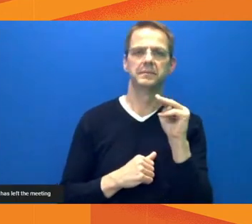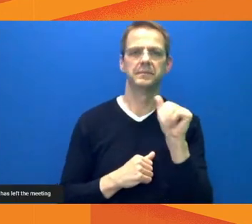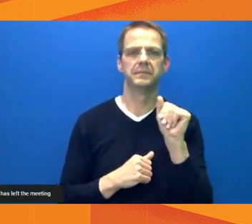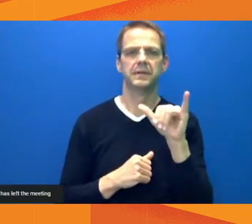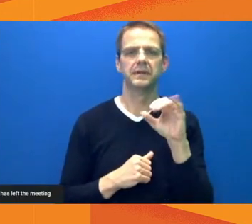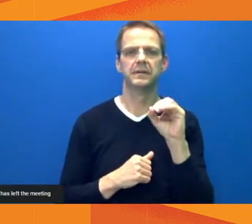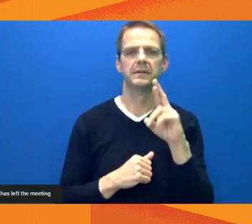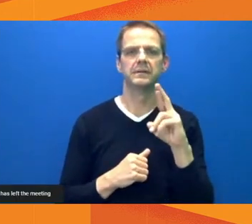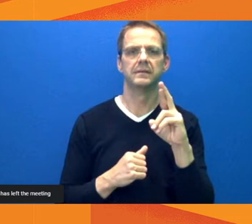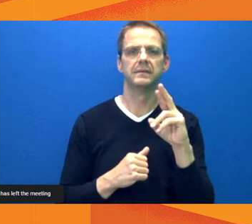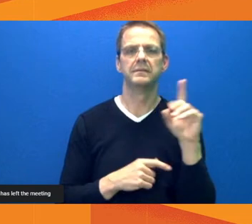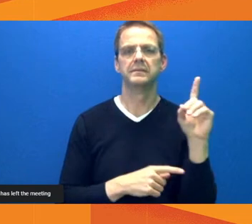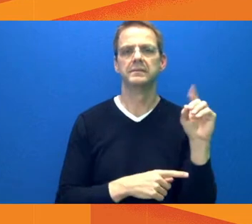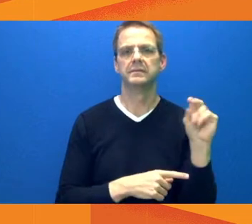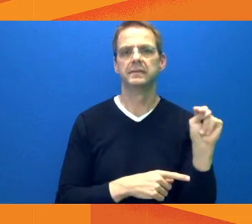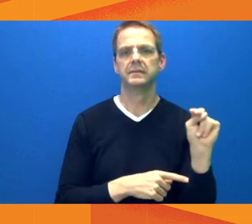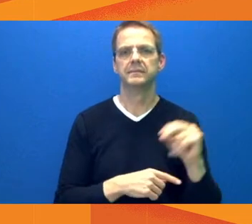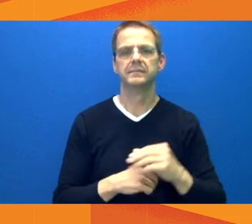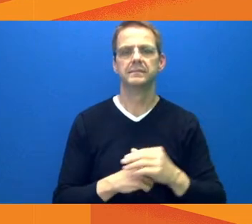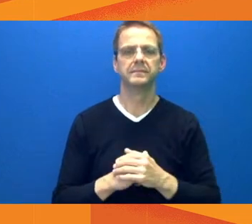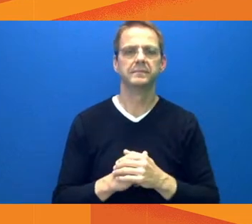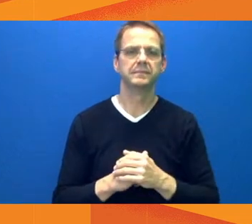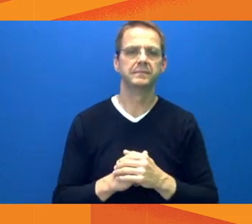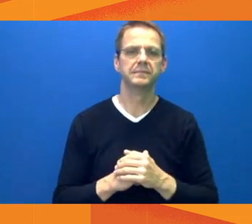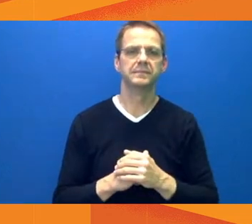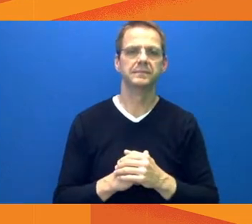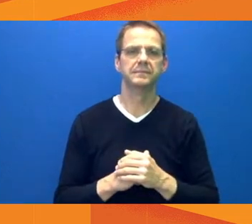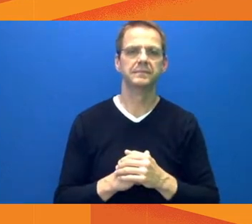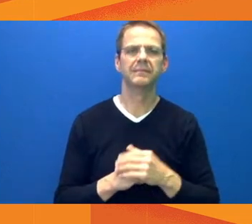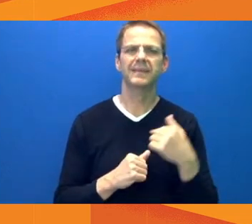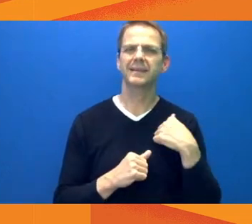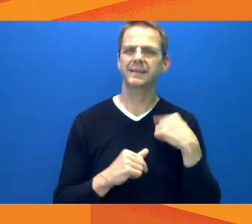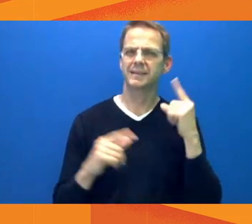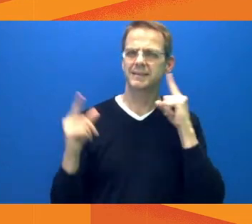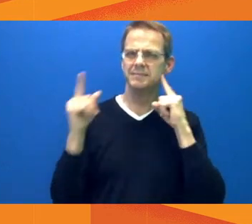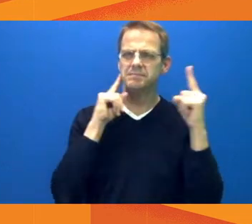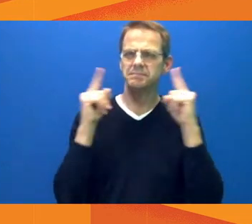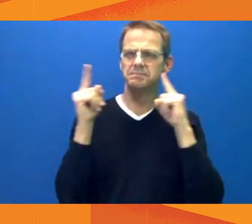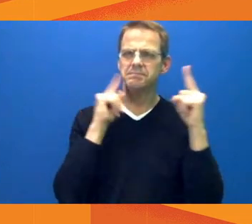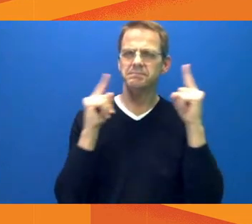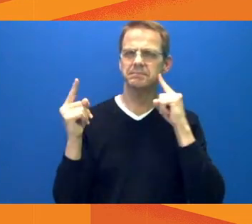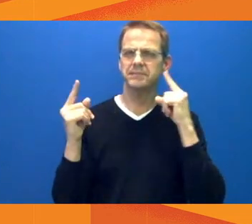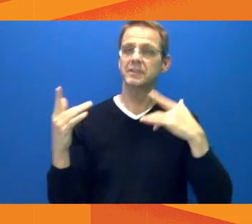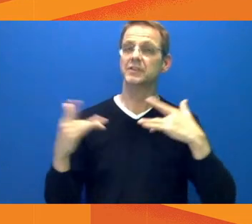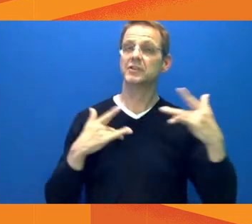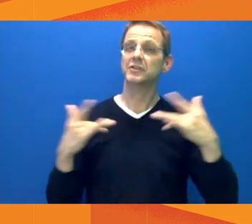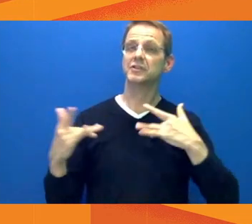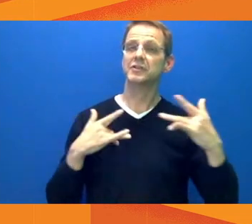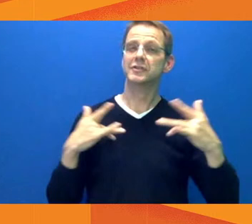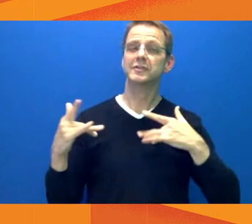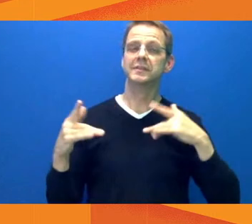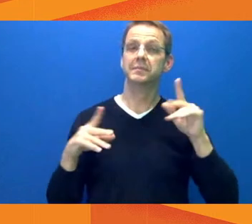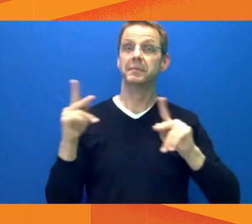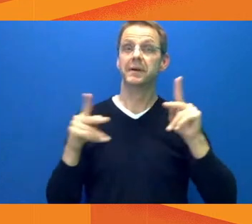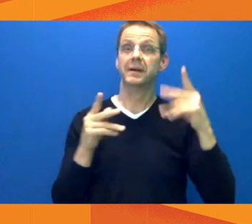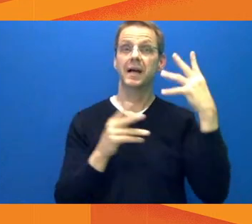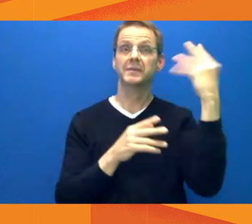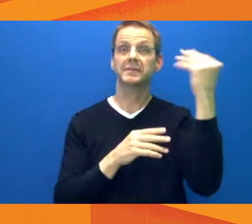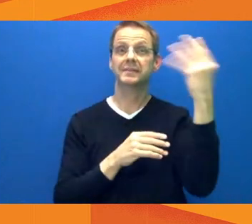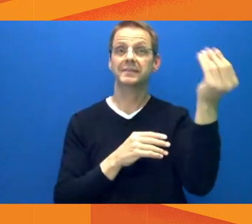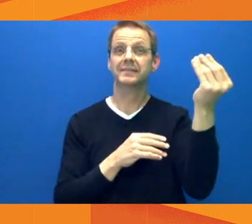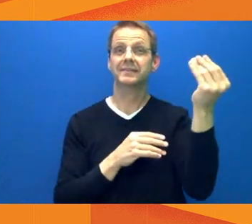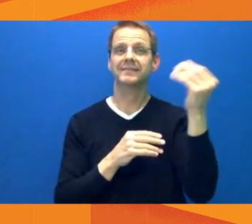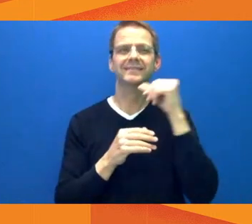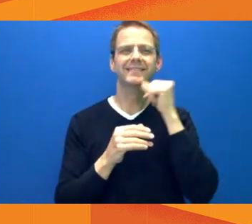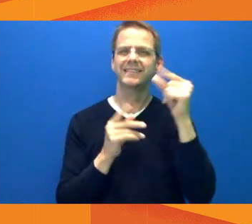distancing even outside in public. It sounds like history repeats itself here. Last year we were talking about people on